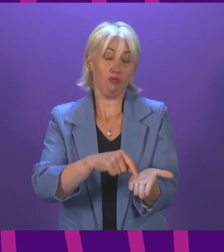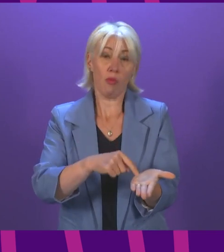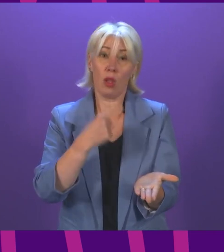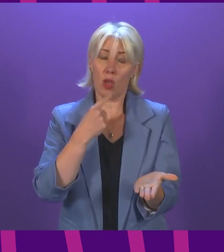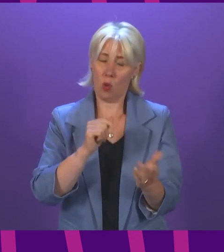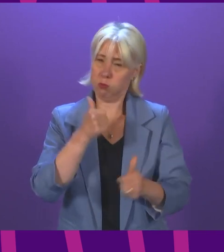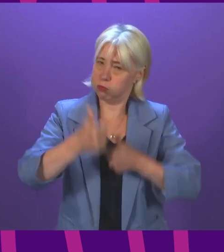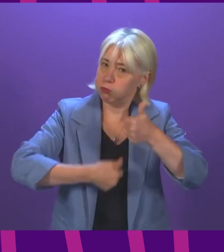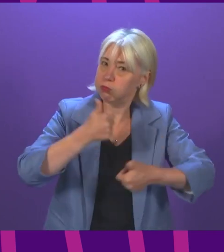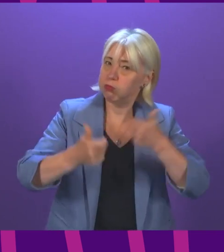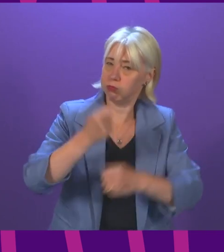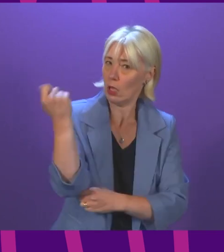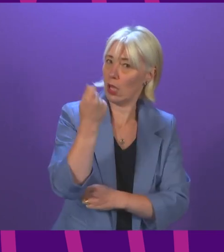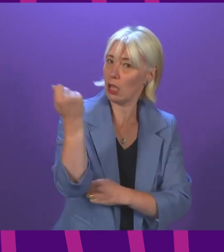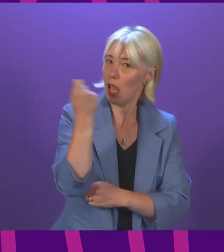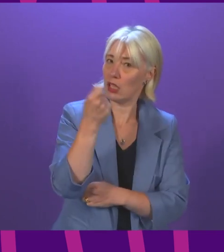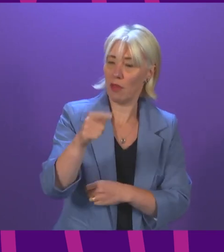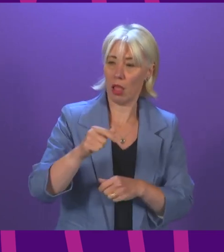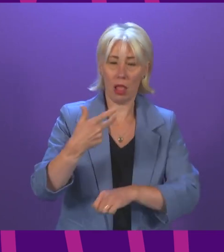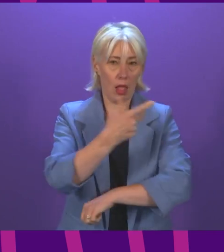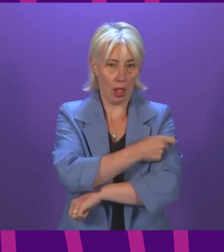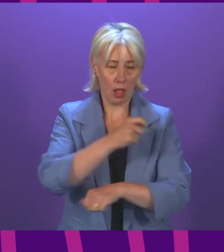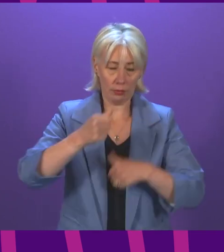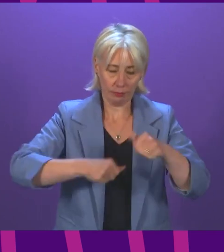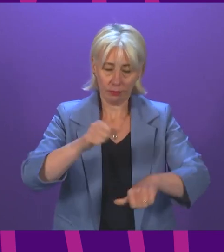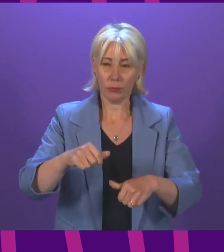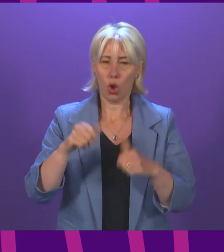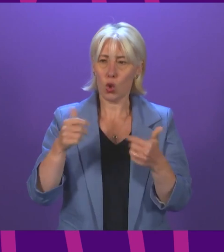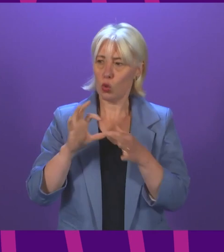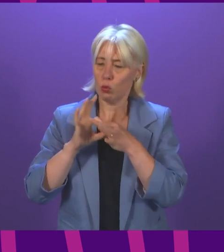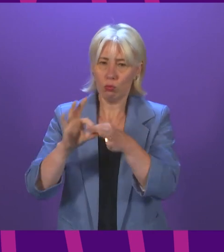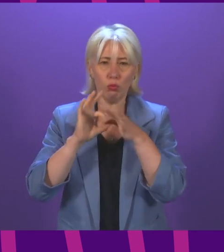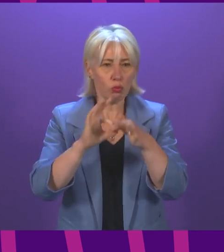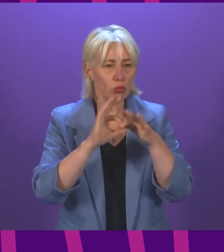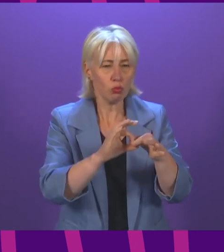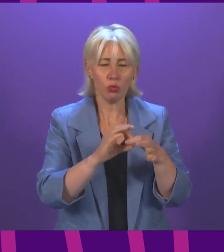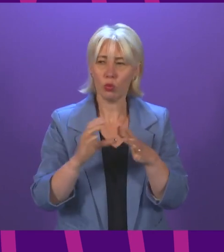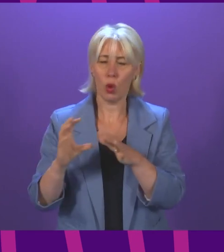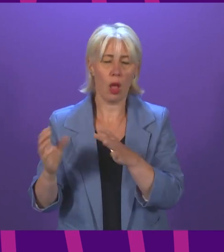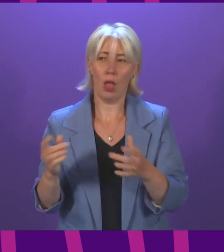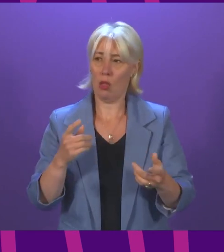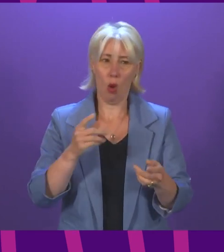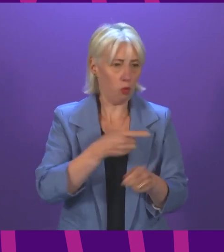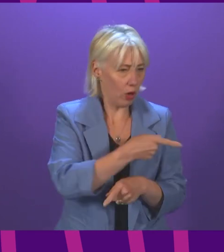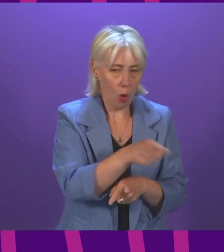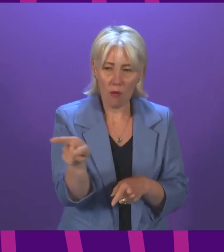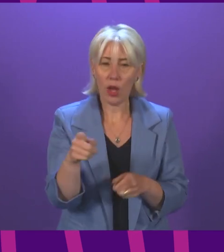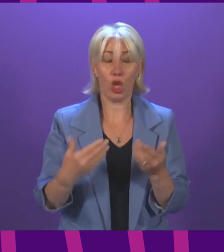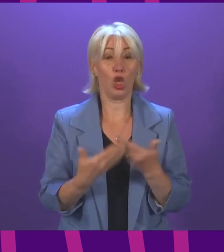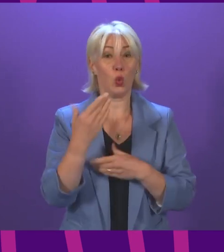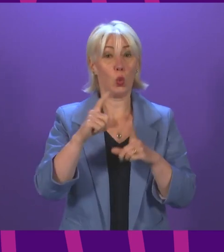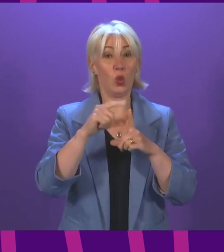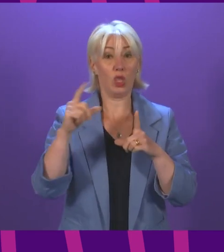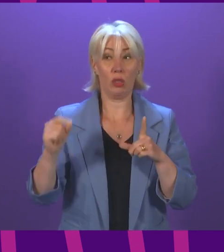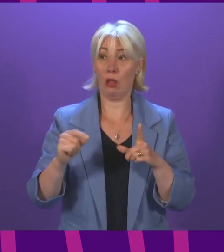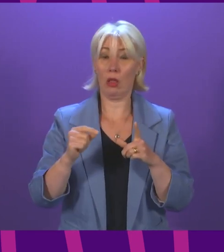of the programme and how we have ensured good collaboration and joint working right across the board while developing new digital tools